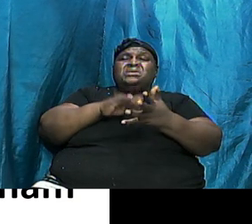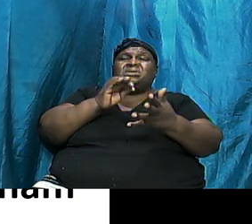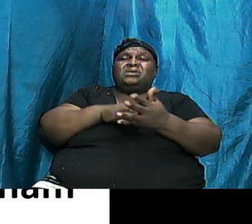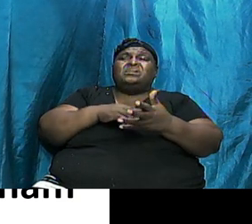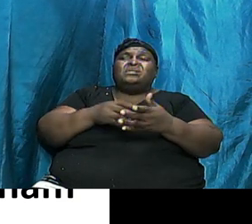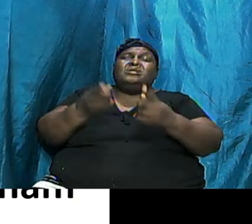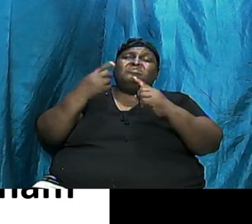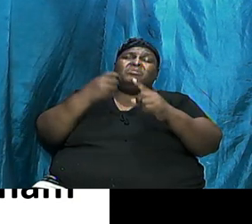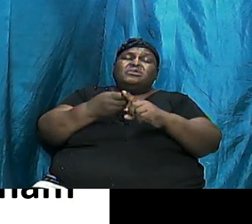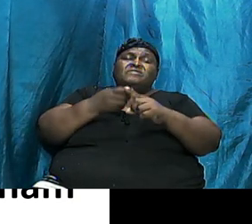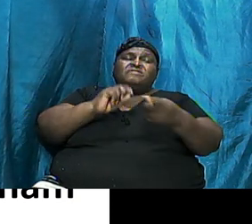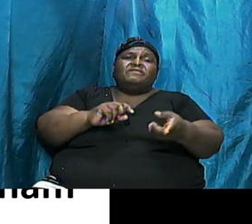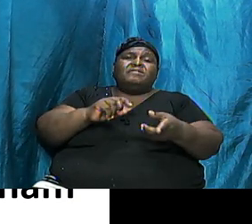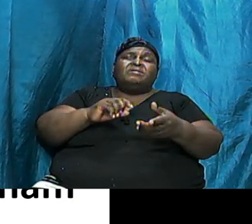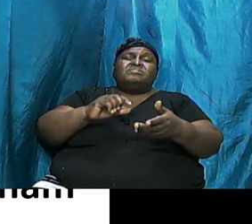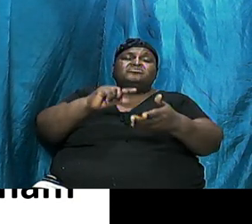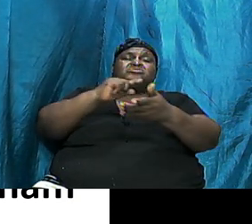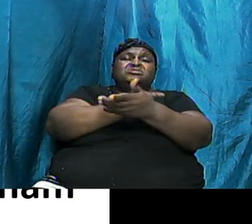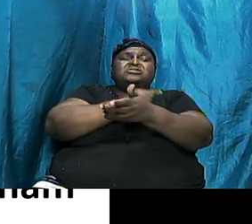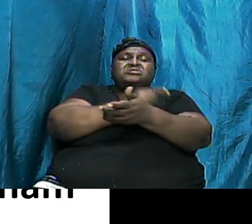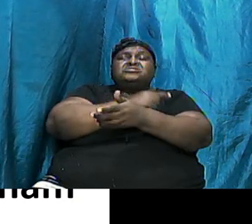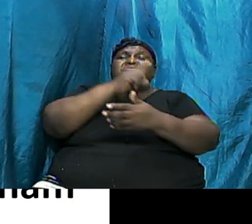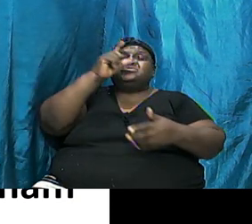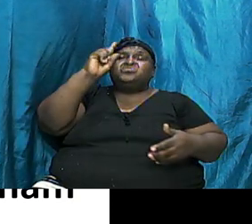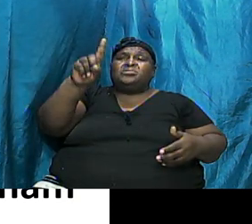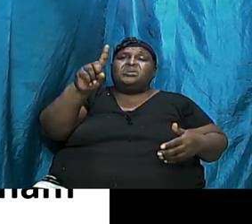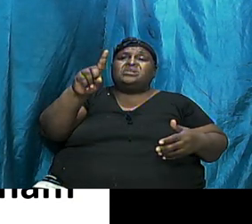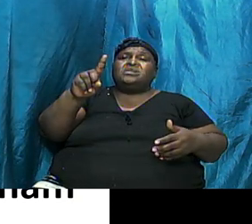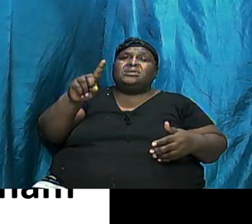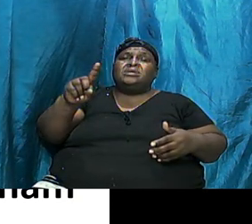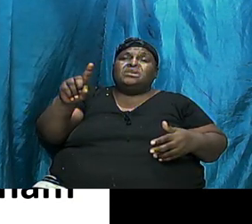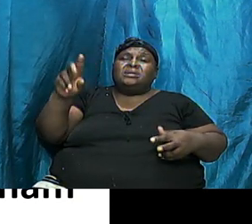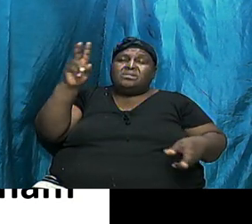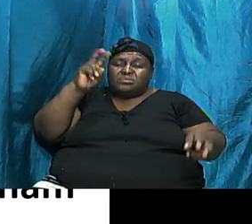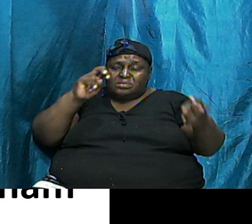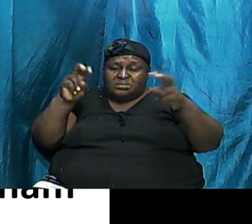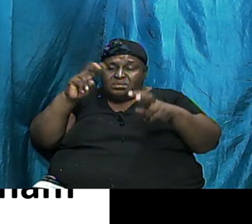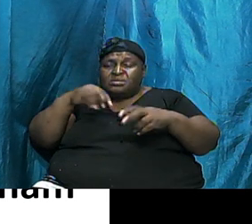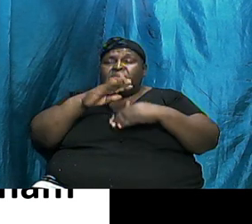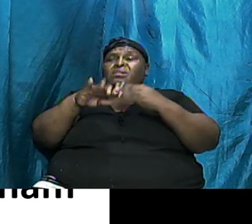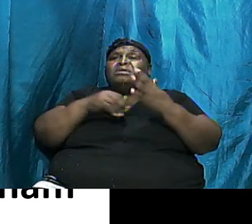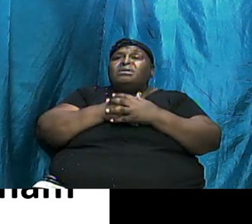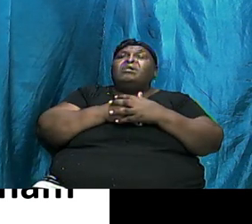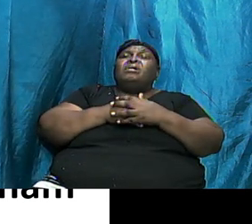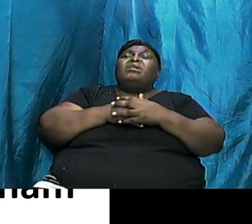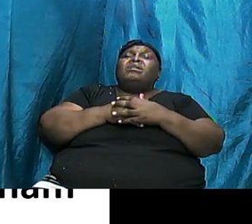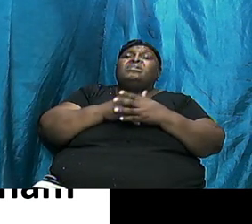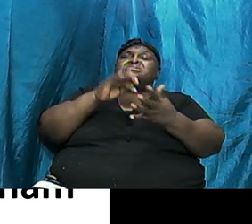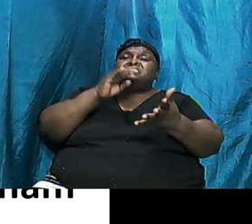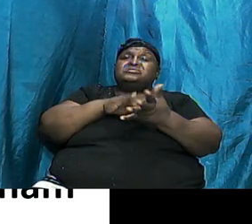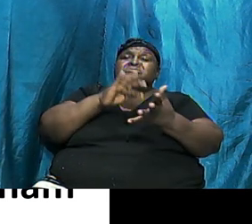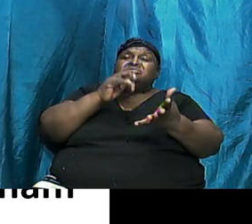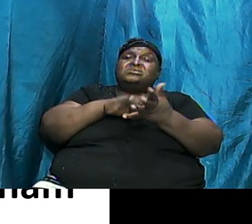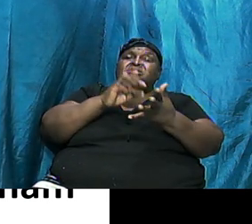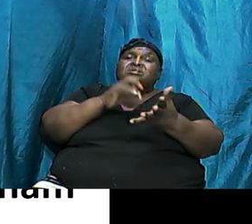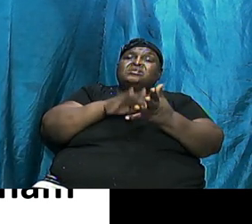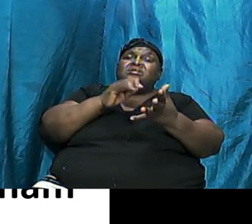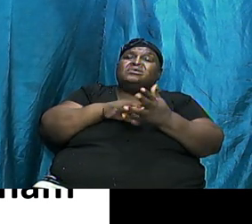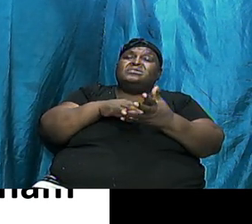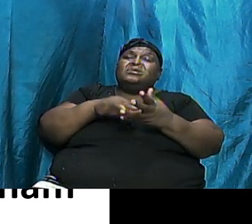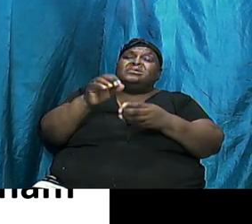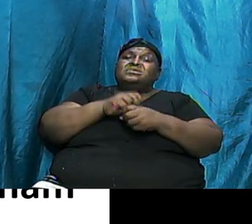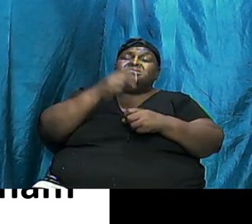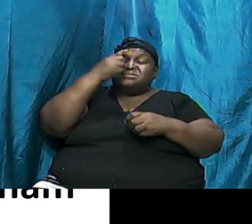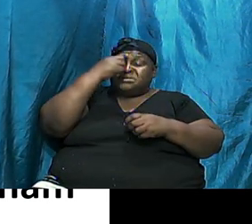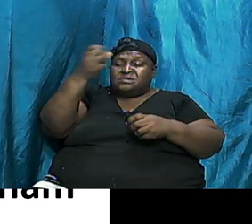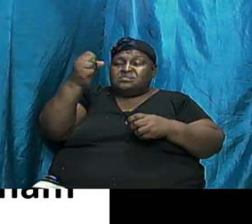From Chapter One Of Genesis And Looking In Context Of All That We Have Been Saying Already And We Are Getting The Sense That These Things Are